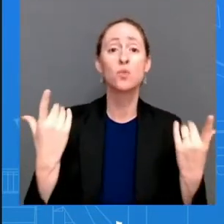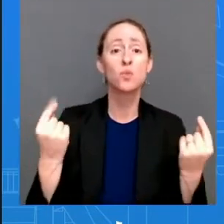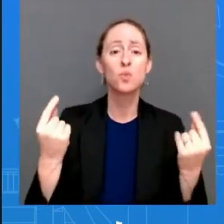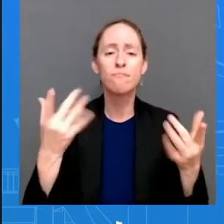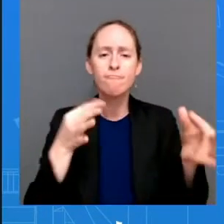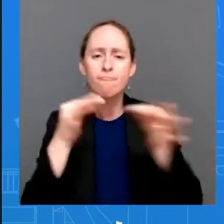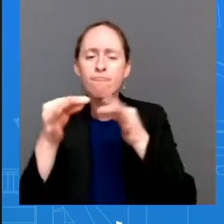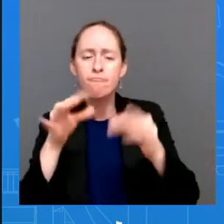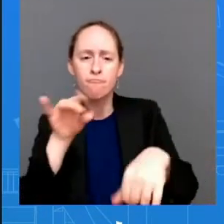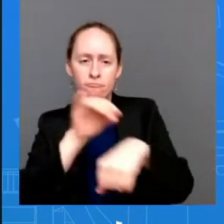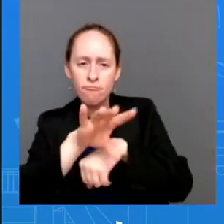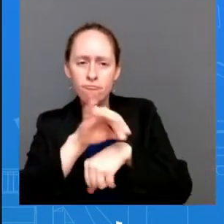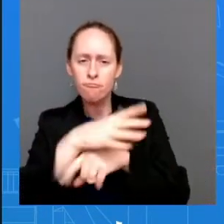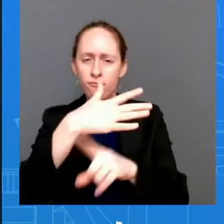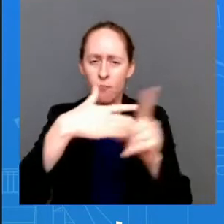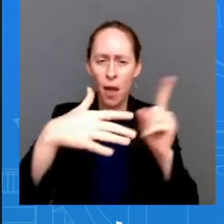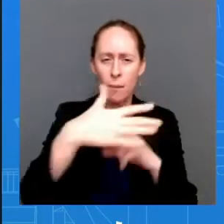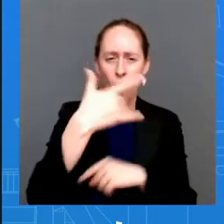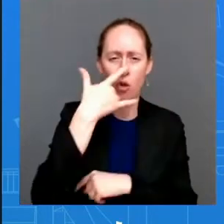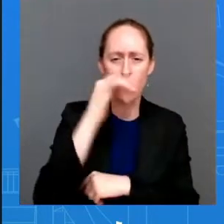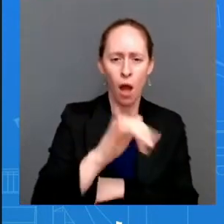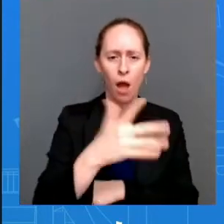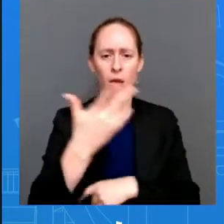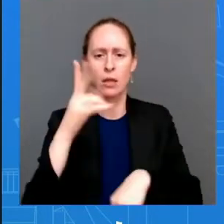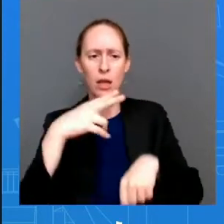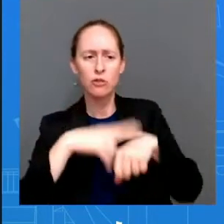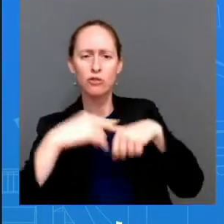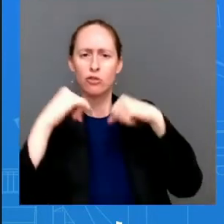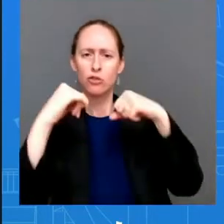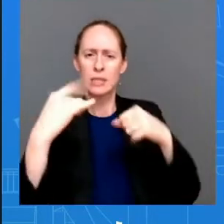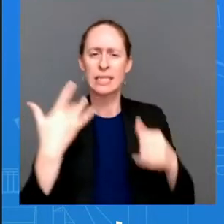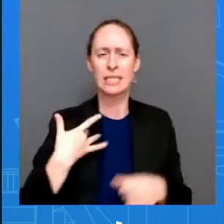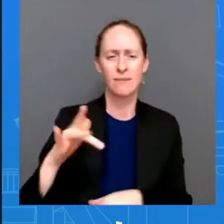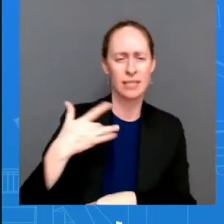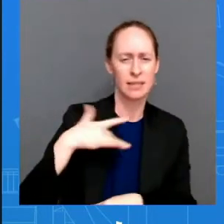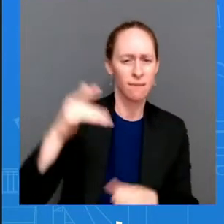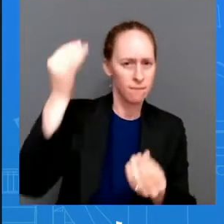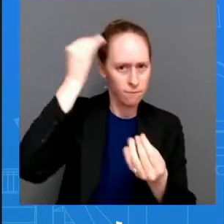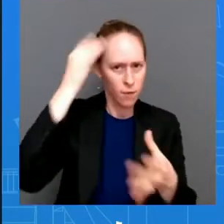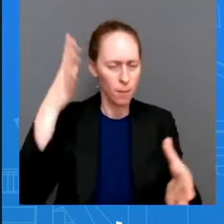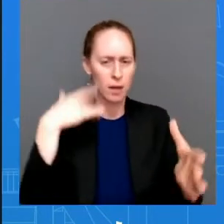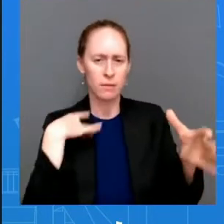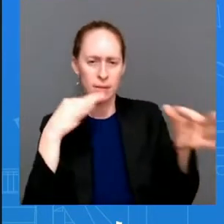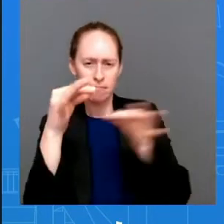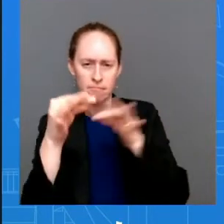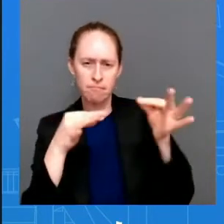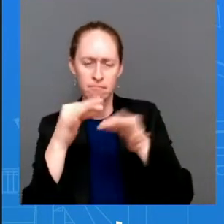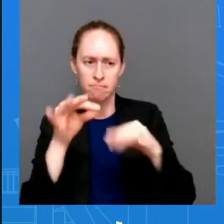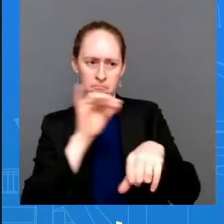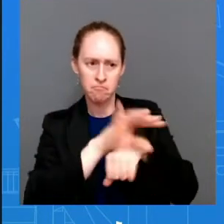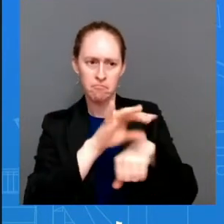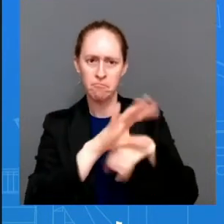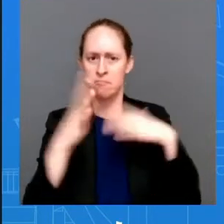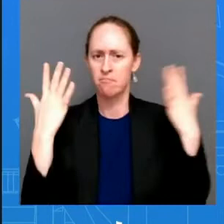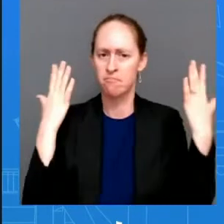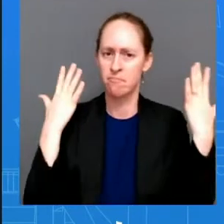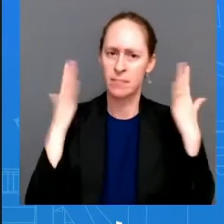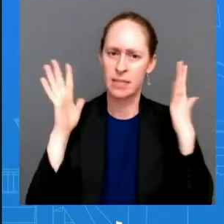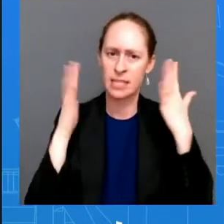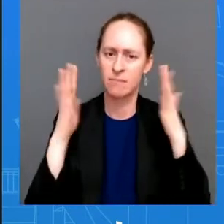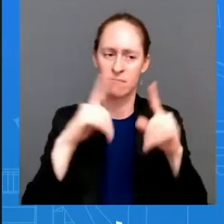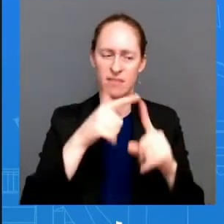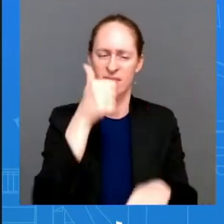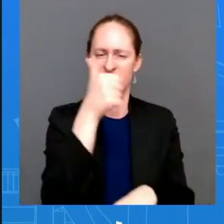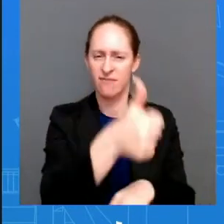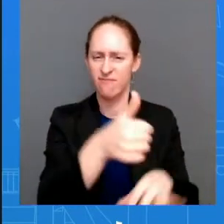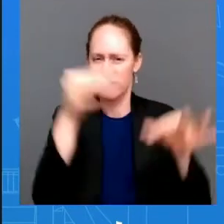uh reasons are for or lay that out for her as she makes a decision uh she is uh we do not decide